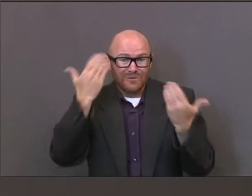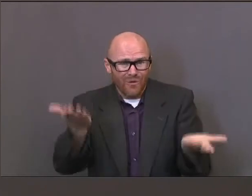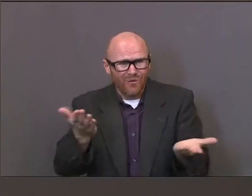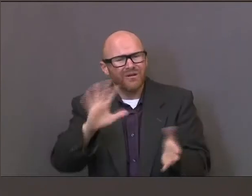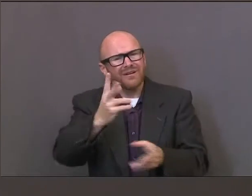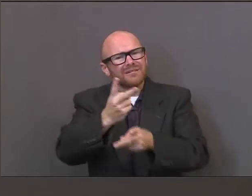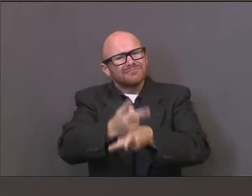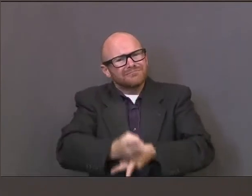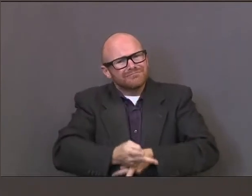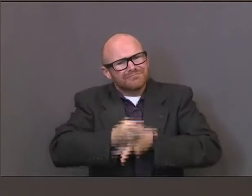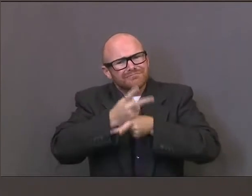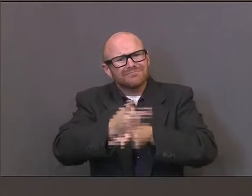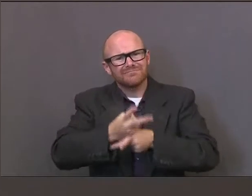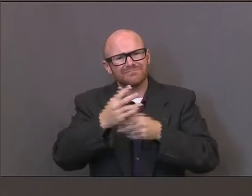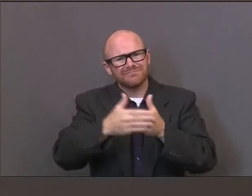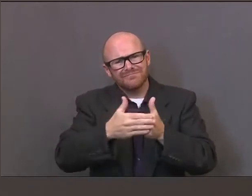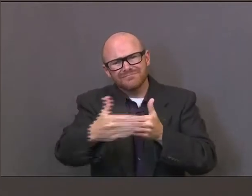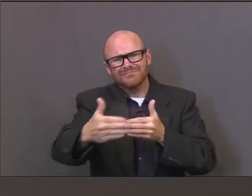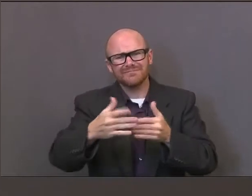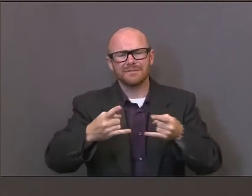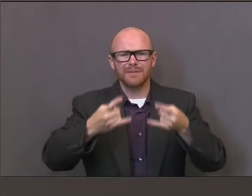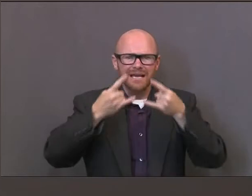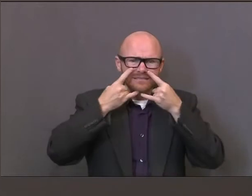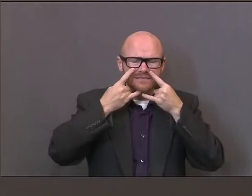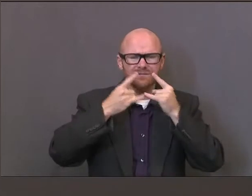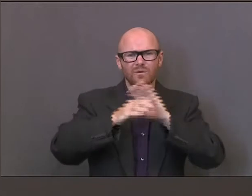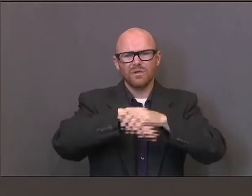more about this COVID-19.